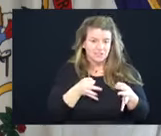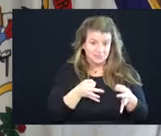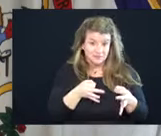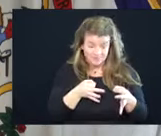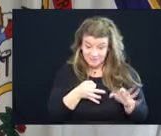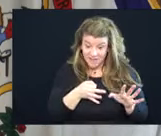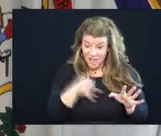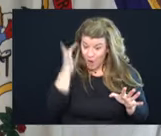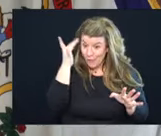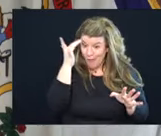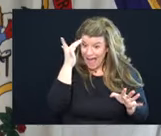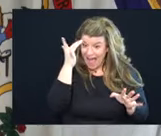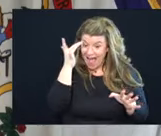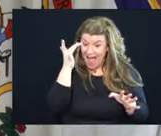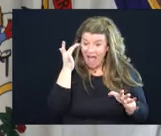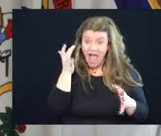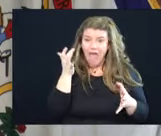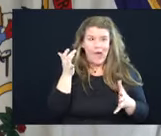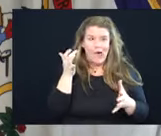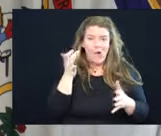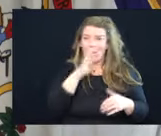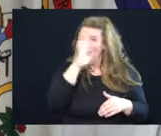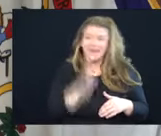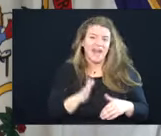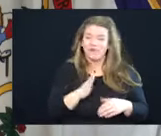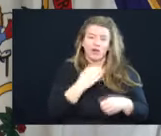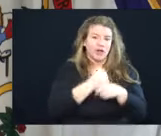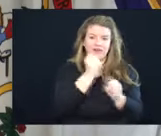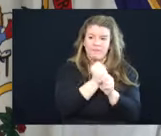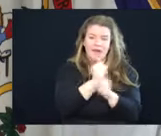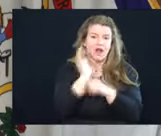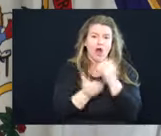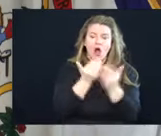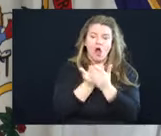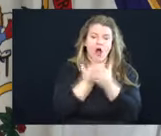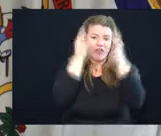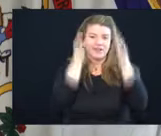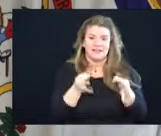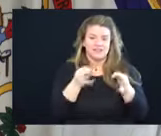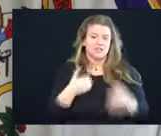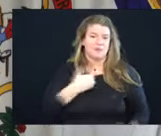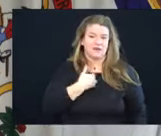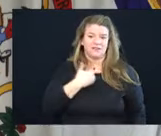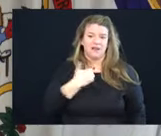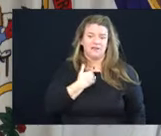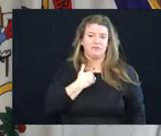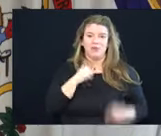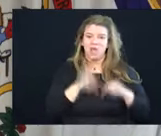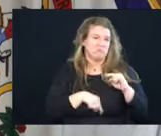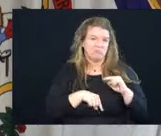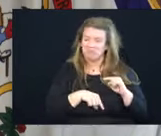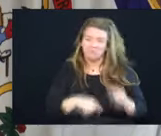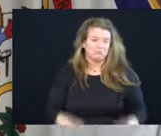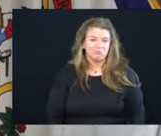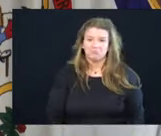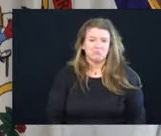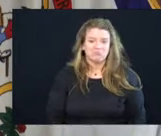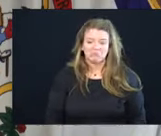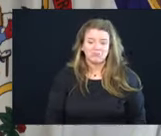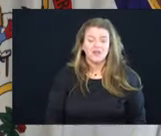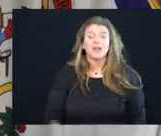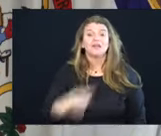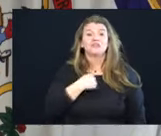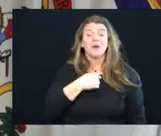because we could have never made all those decisions on our own. There's no way. There's no way. So I